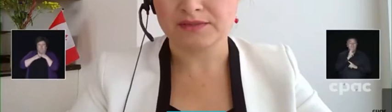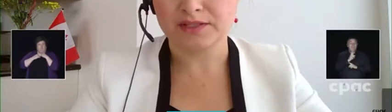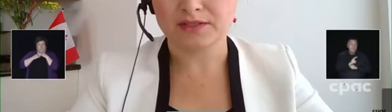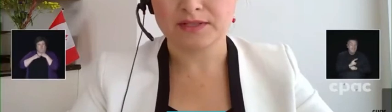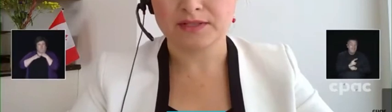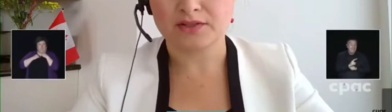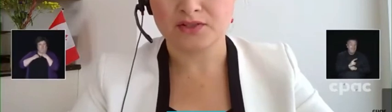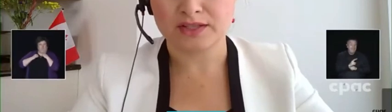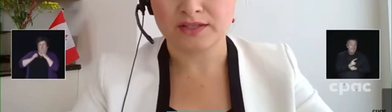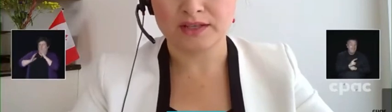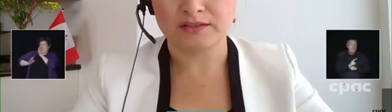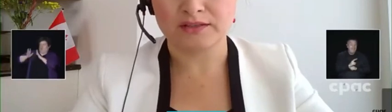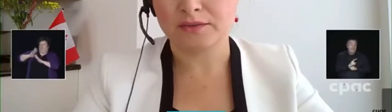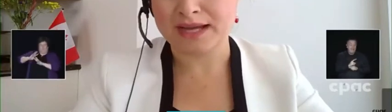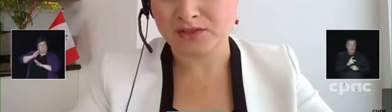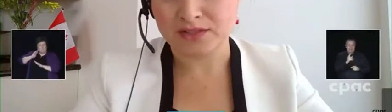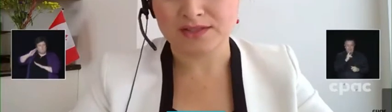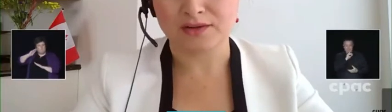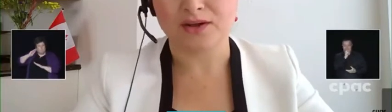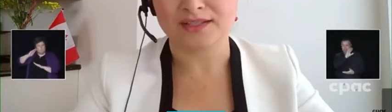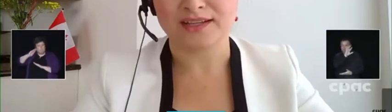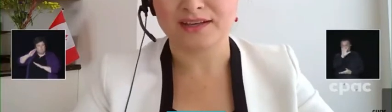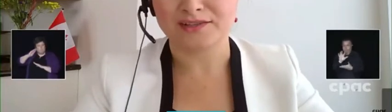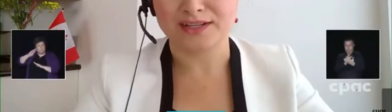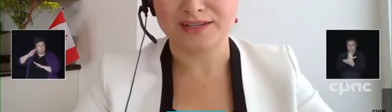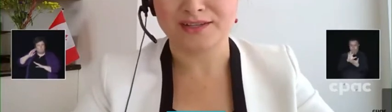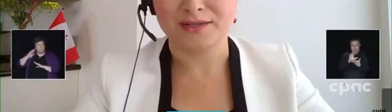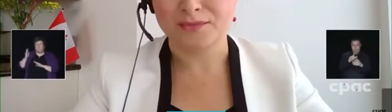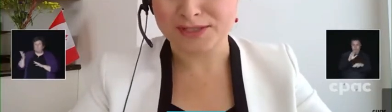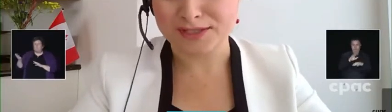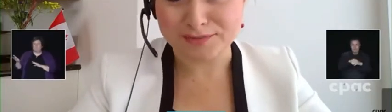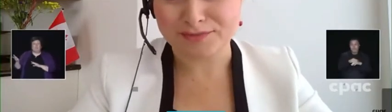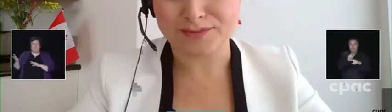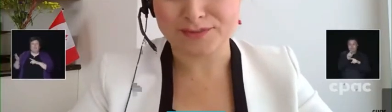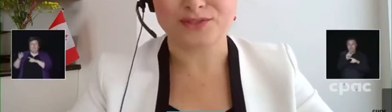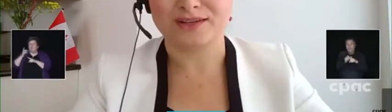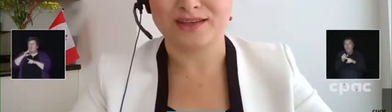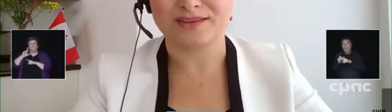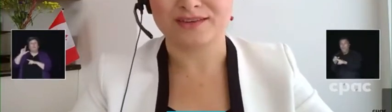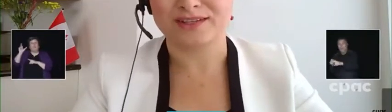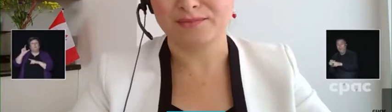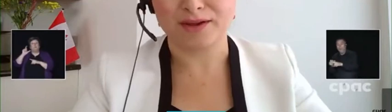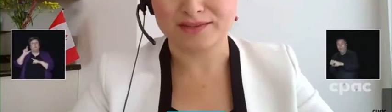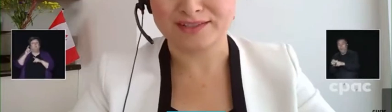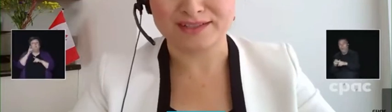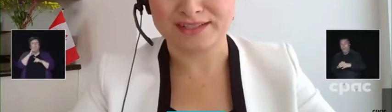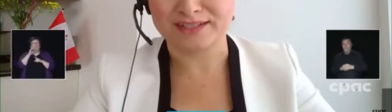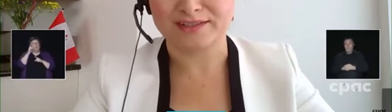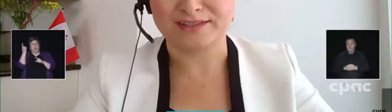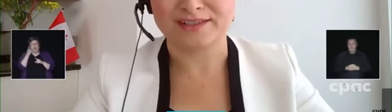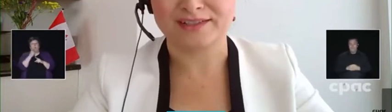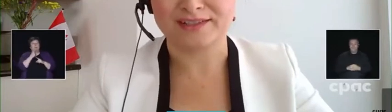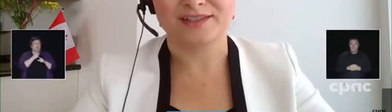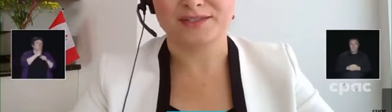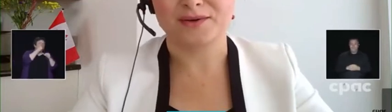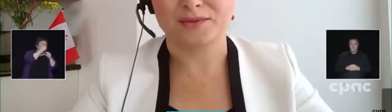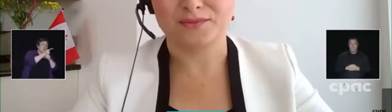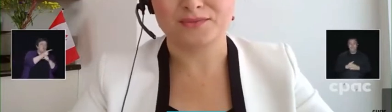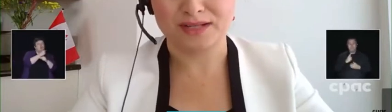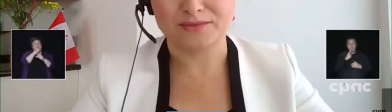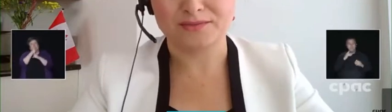In terms of the terminology, if you go to masjids across the country, Muslims refer to one another as brothers and sisters.